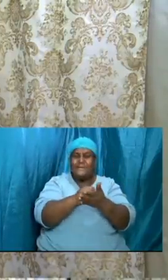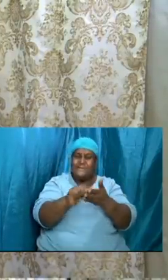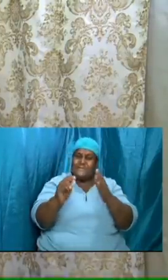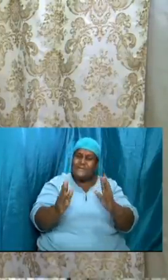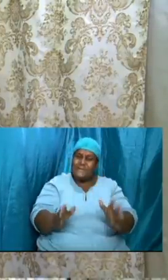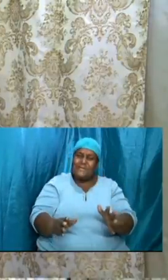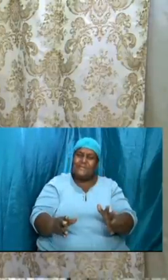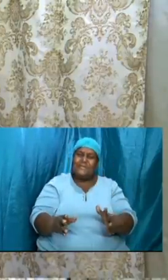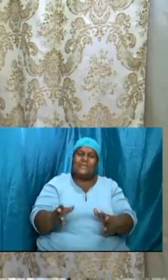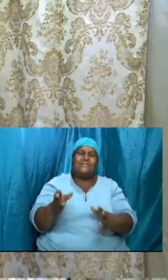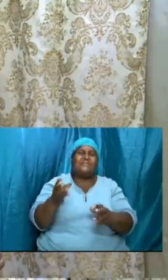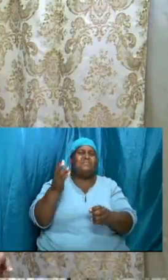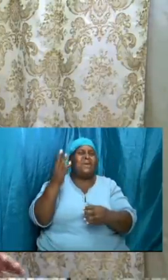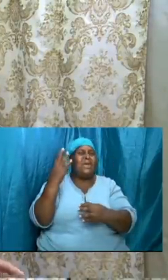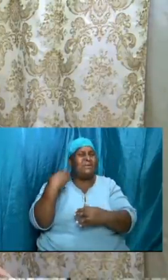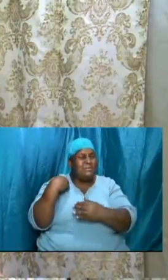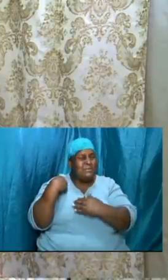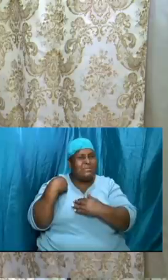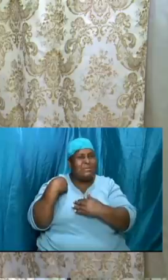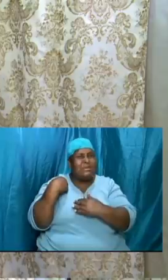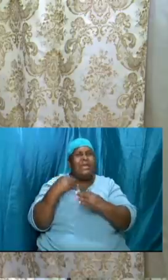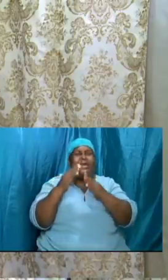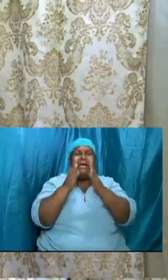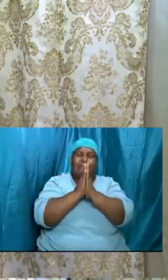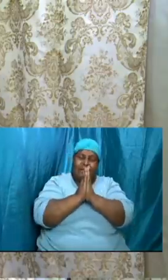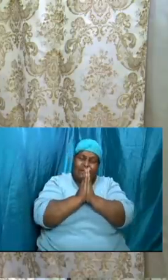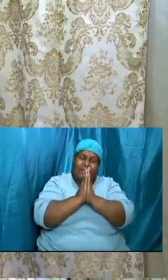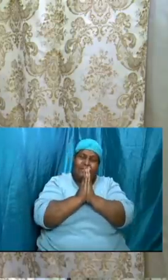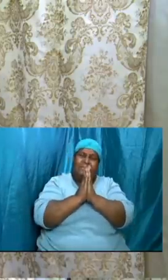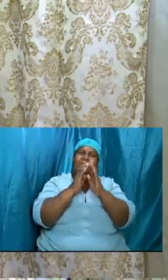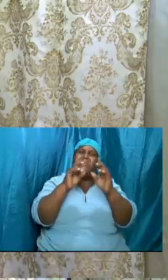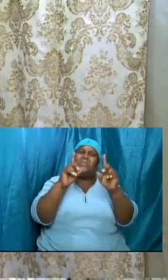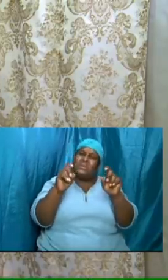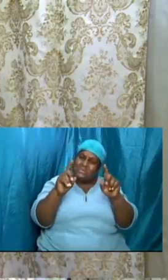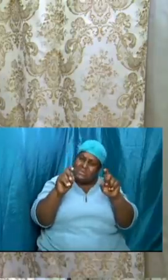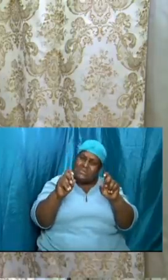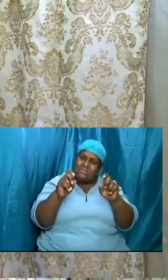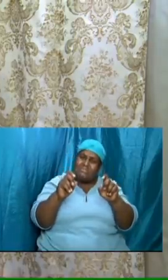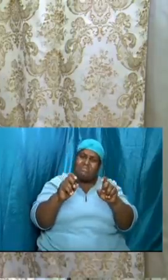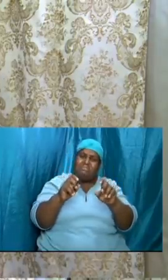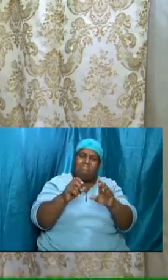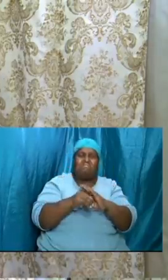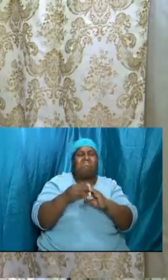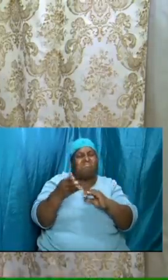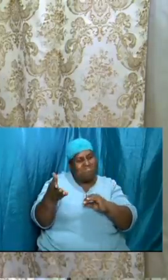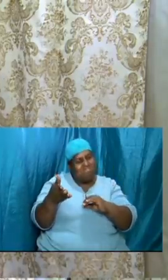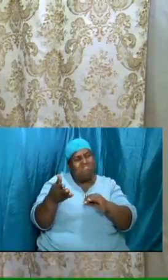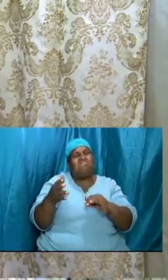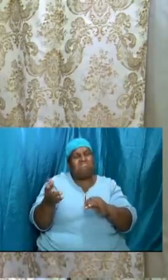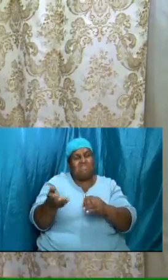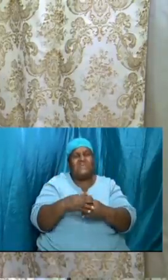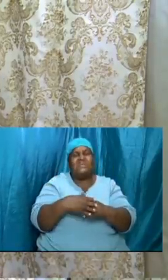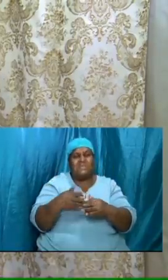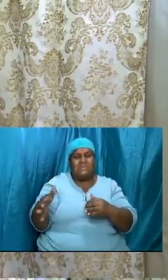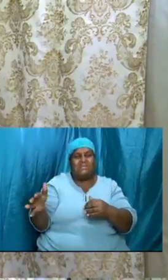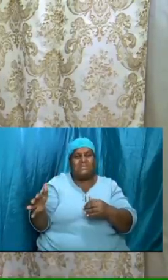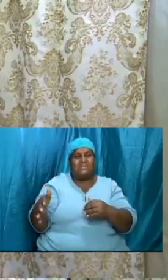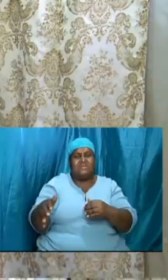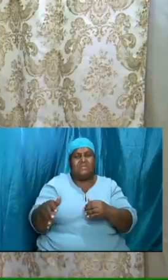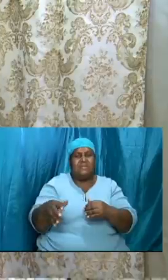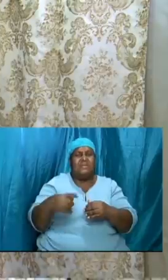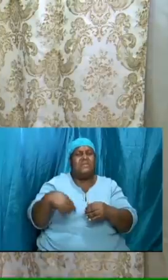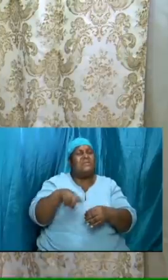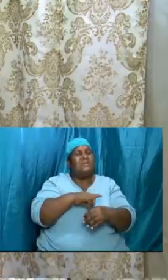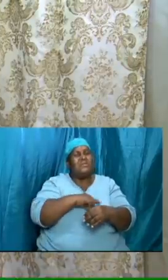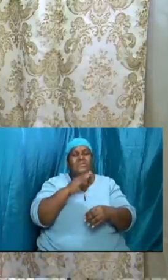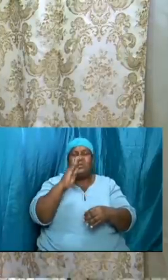answers to these things and we will be getting into them we will be talking about those 144 000